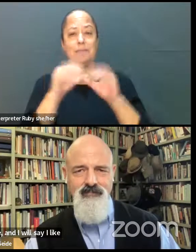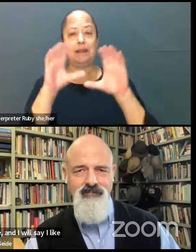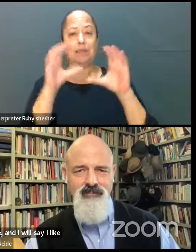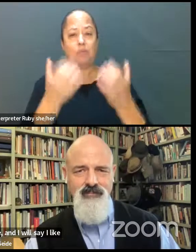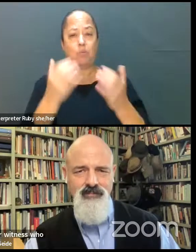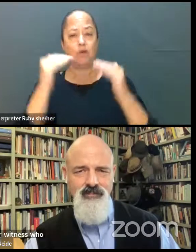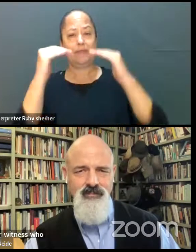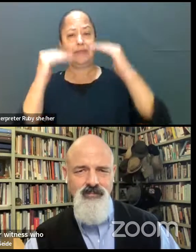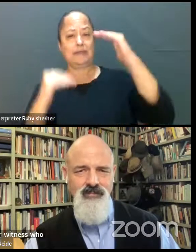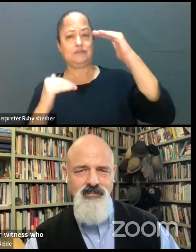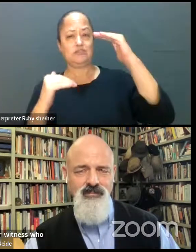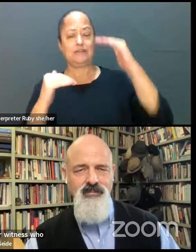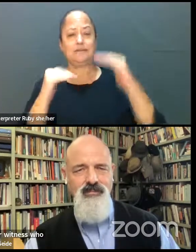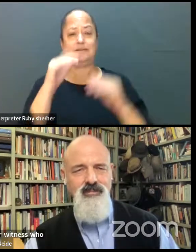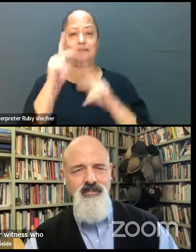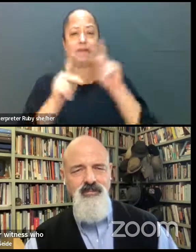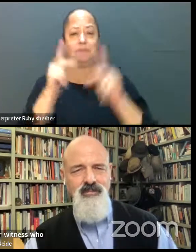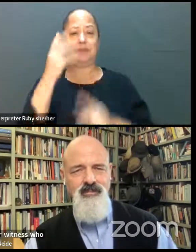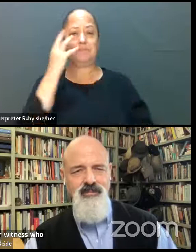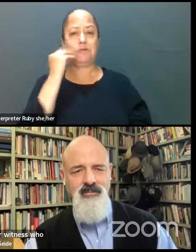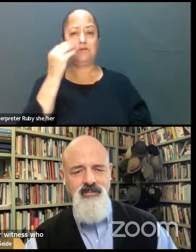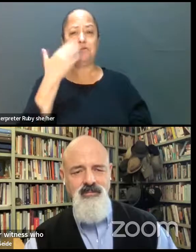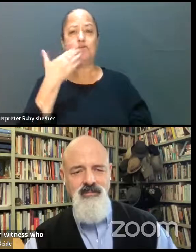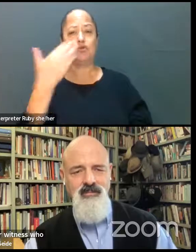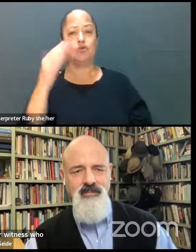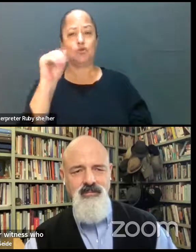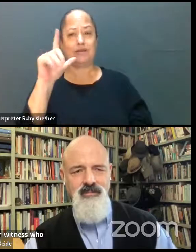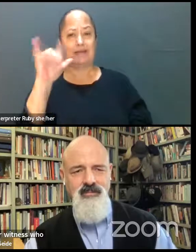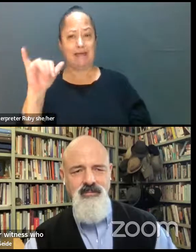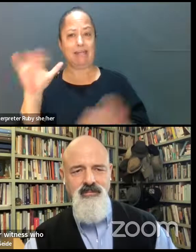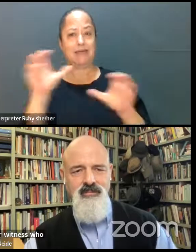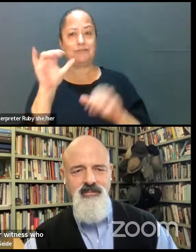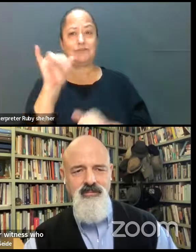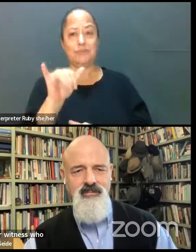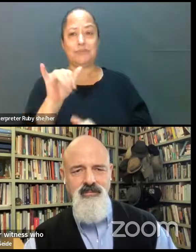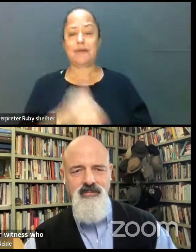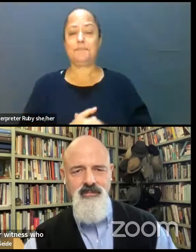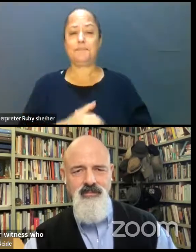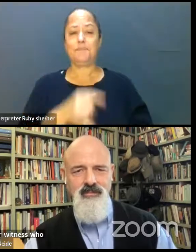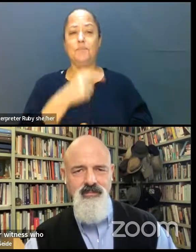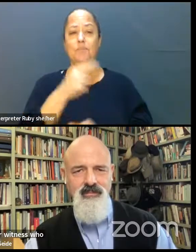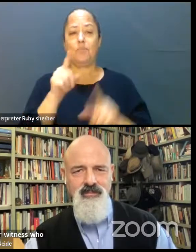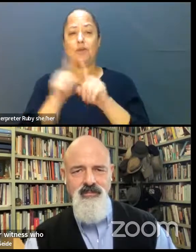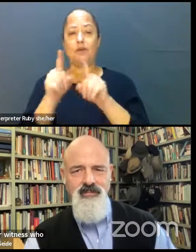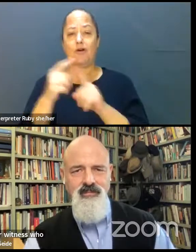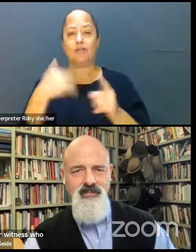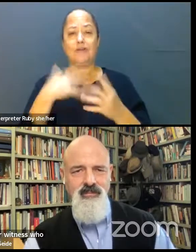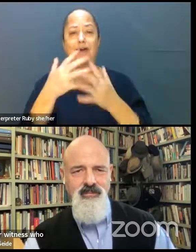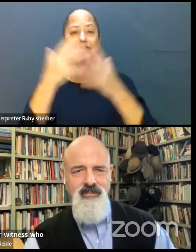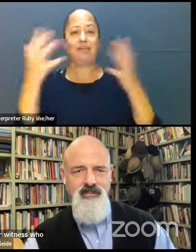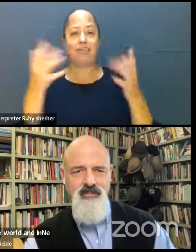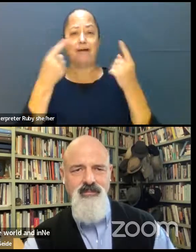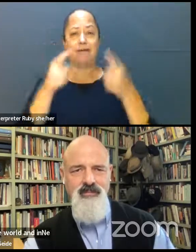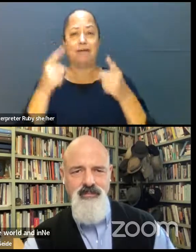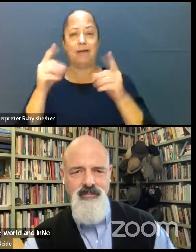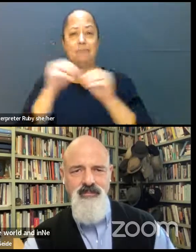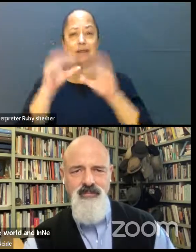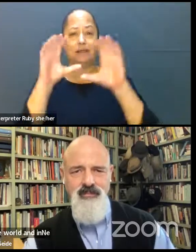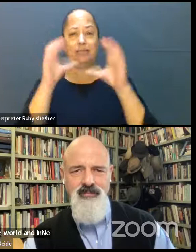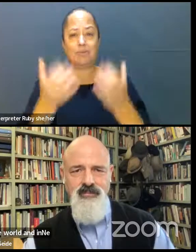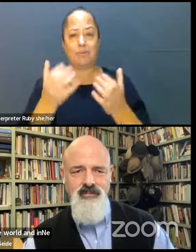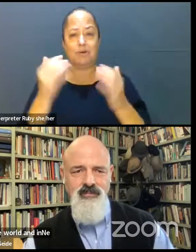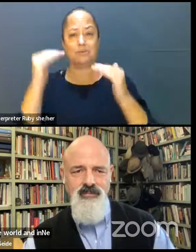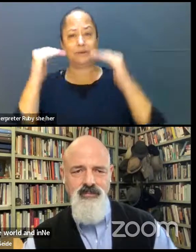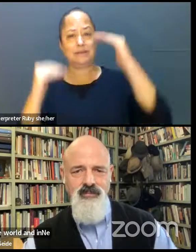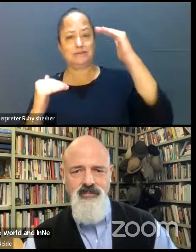that people experience. Many good allies do, right? And we also have a lot that's happening in the world, a lot of injustice,